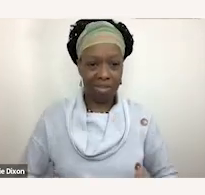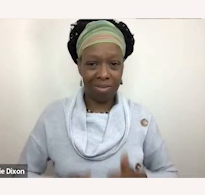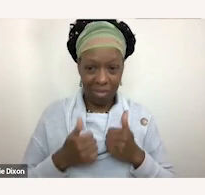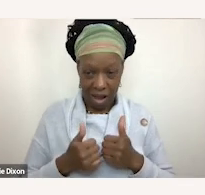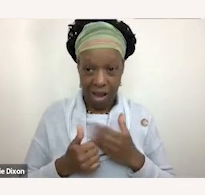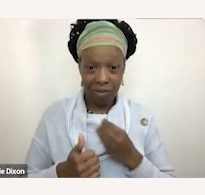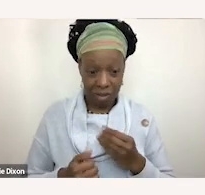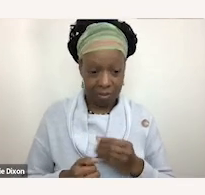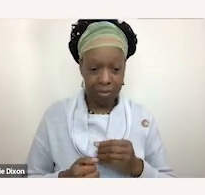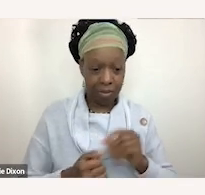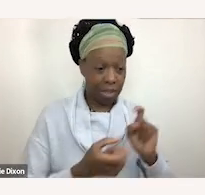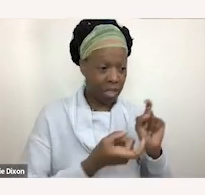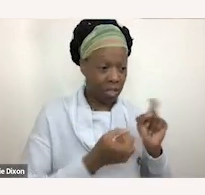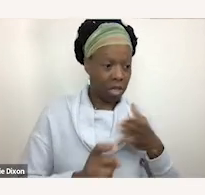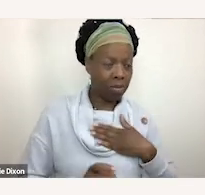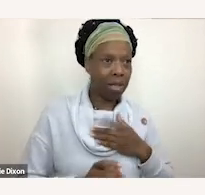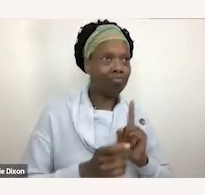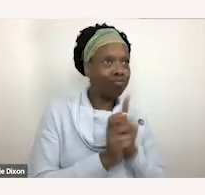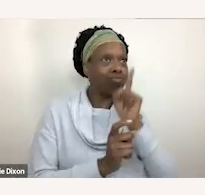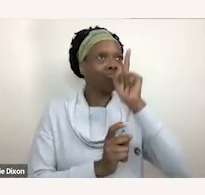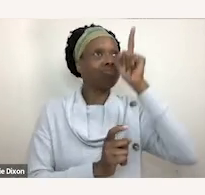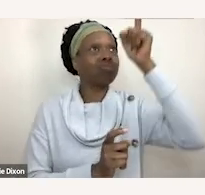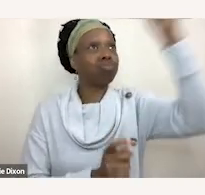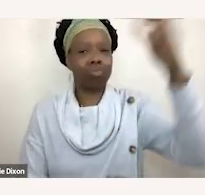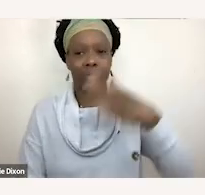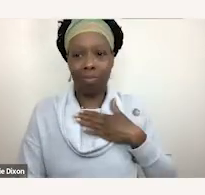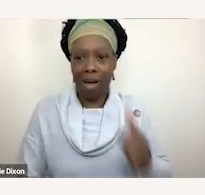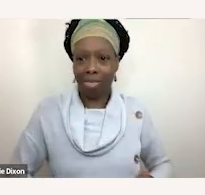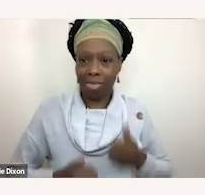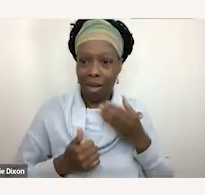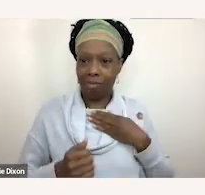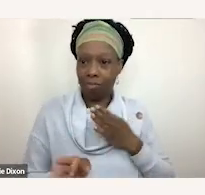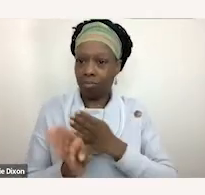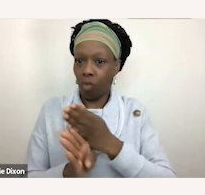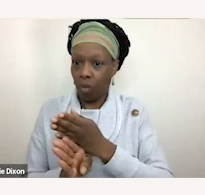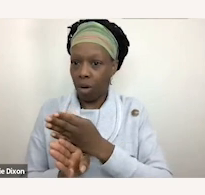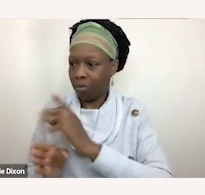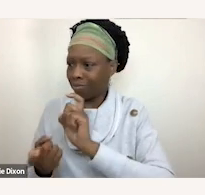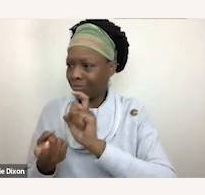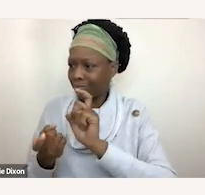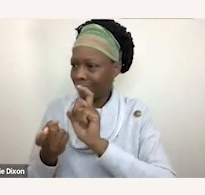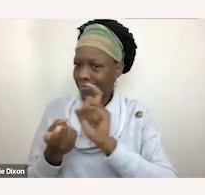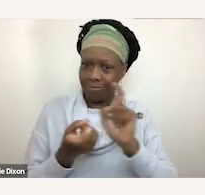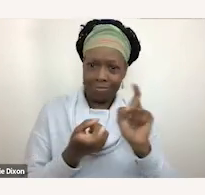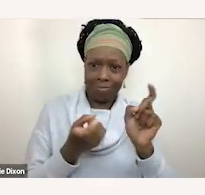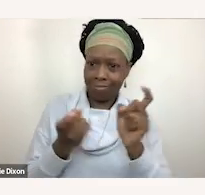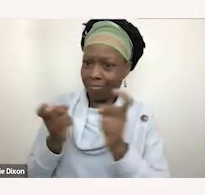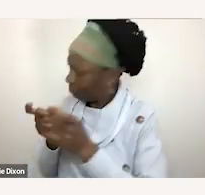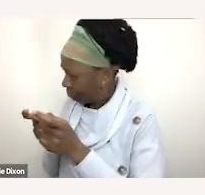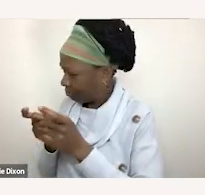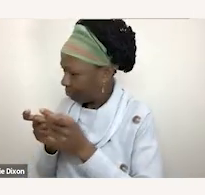trajectory of my career and you know the thing is is